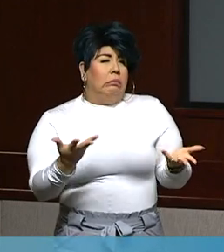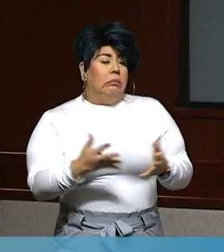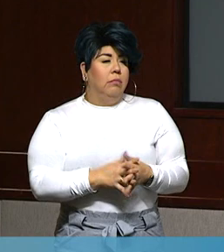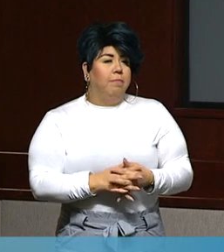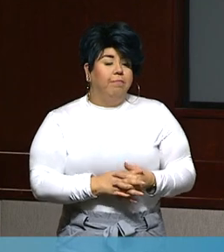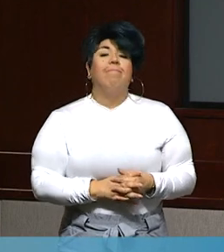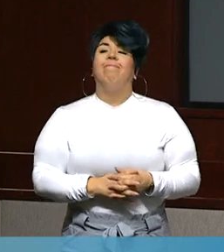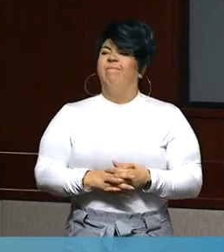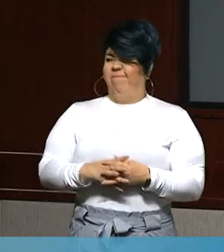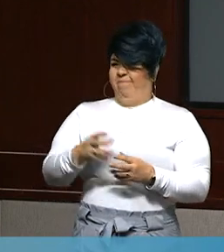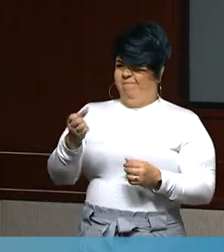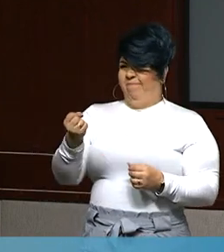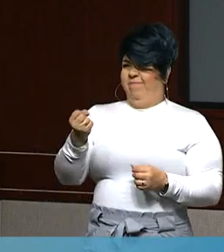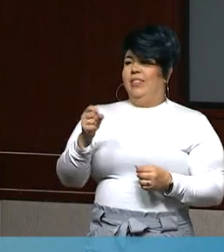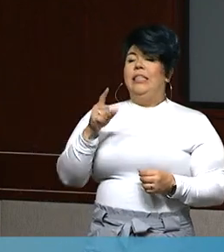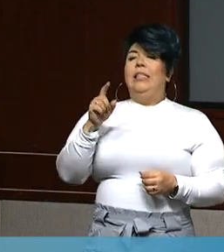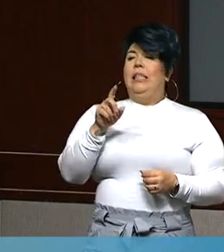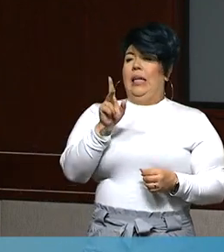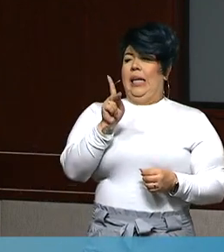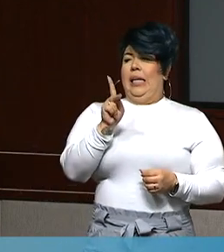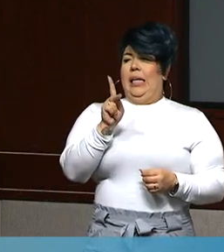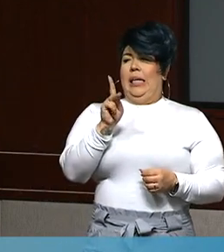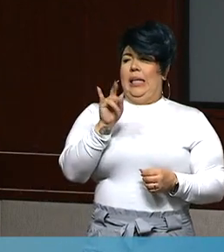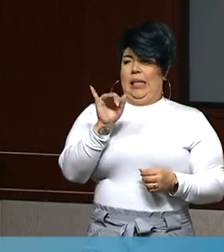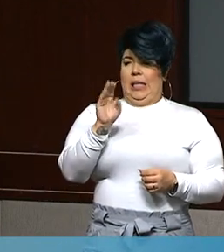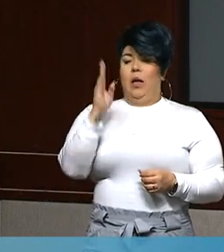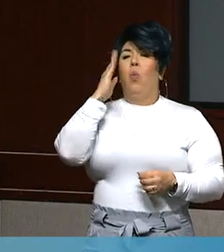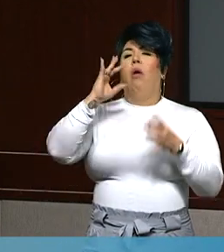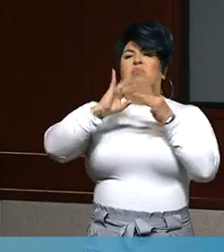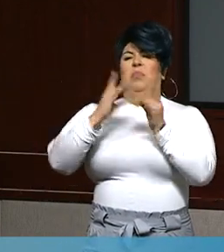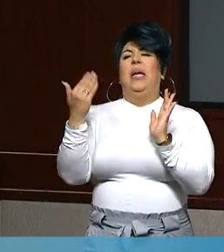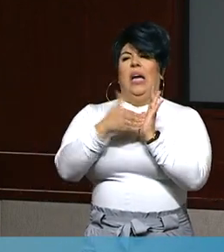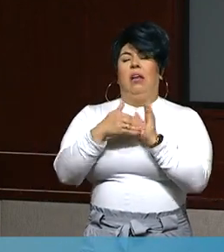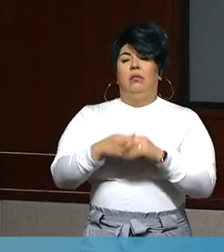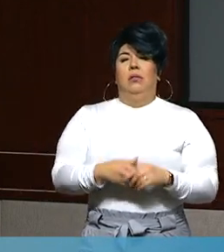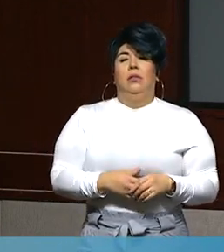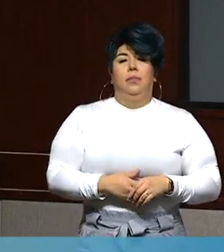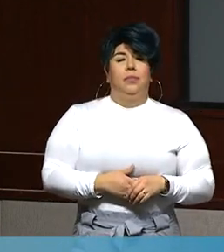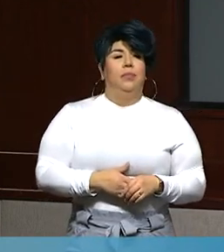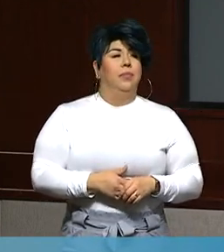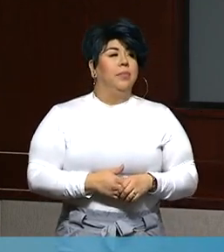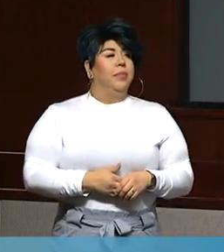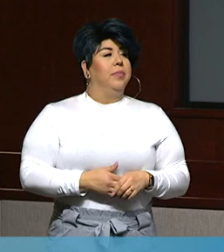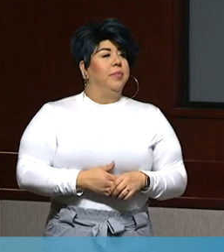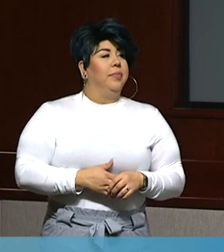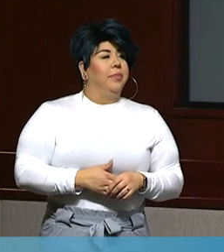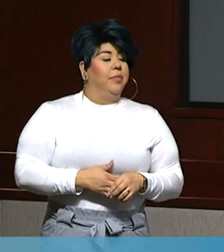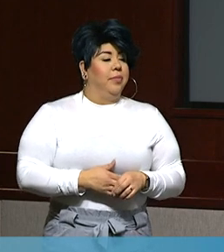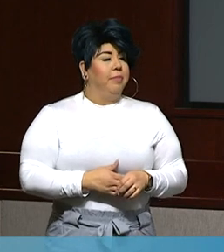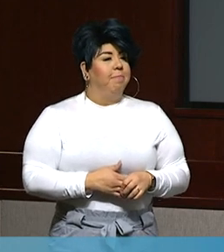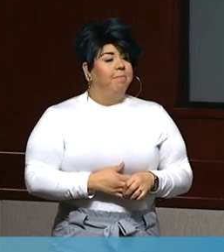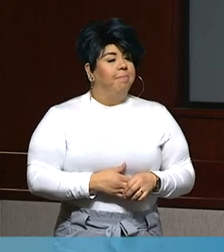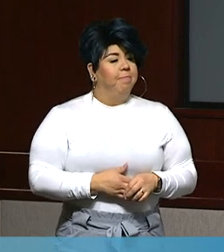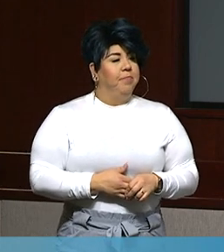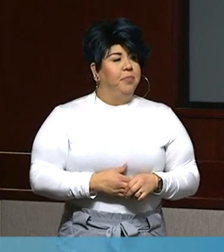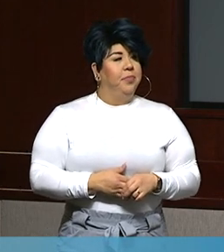Thanks, Austin. I think Kim covered that briefly before, but we'll have her hit it one more time. Give us one second. Thanks.